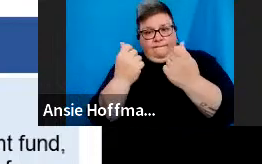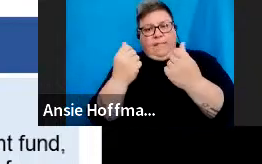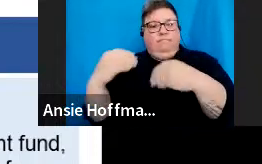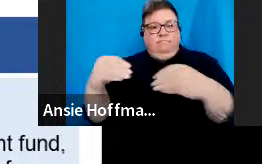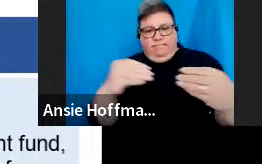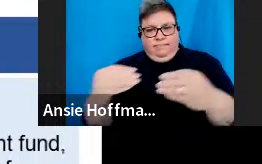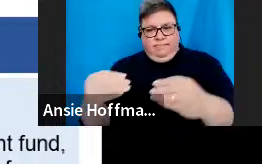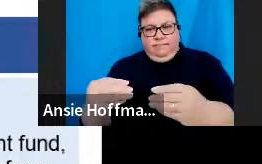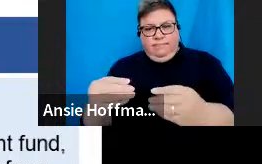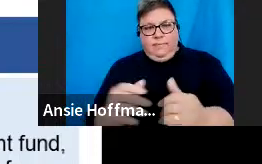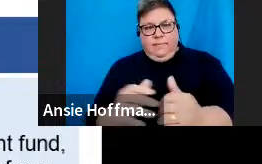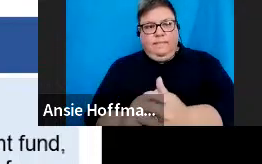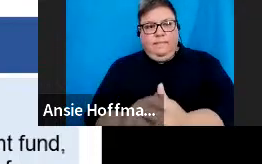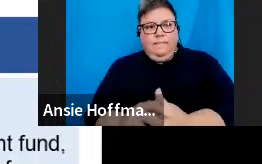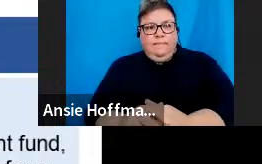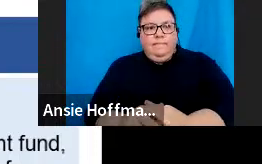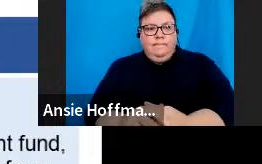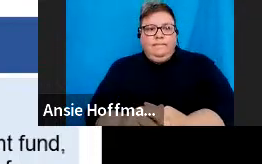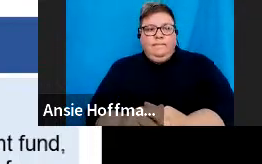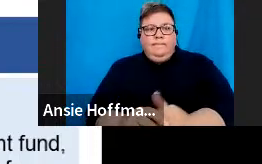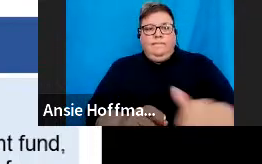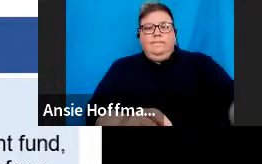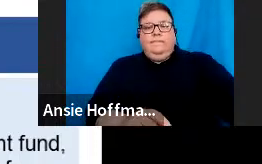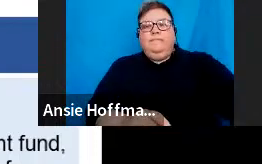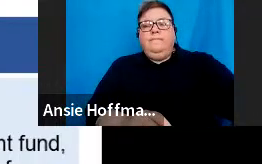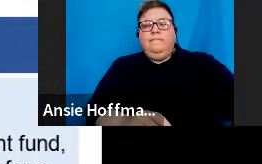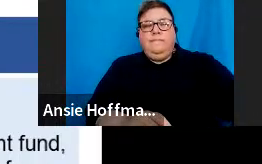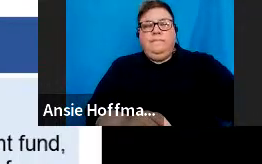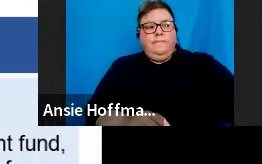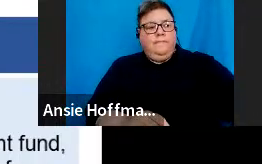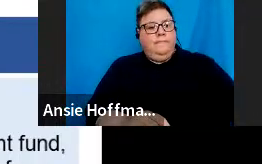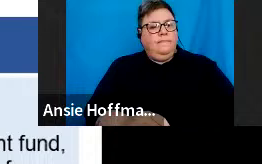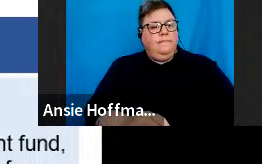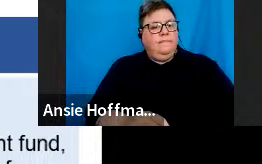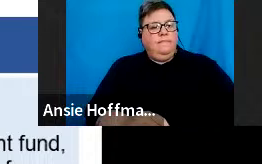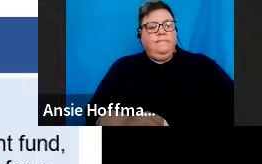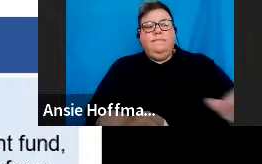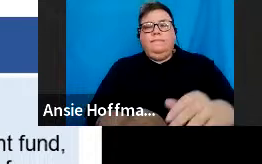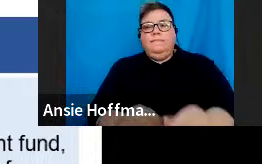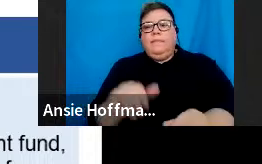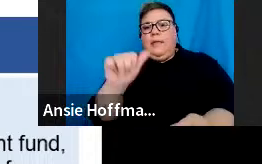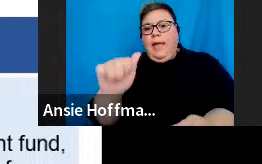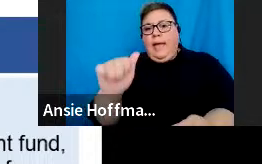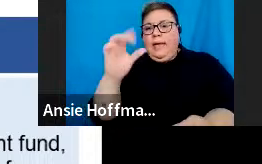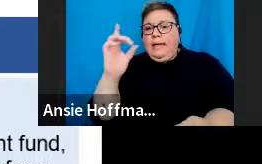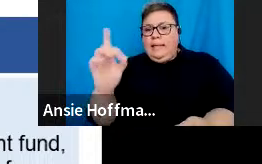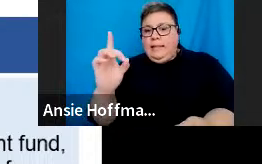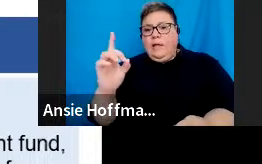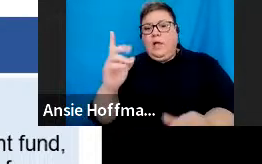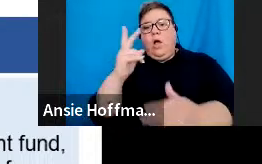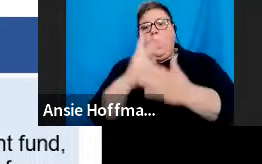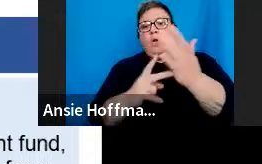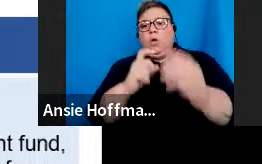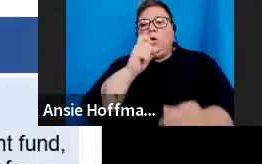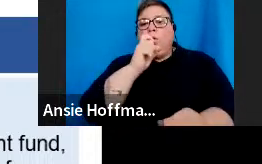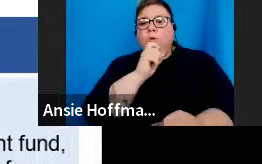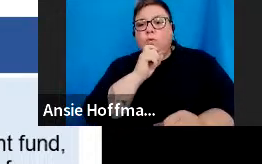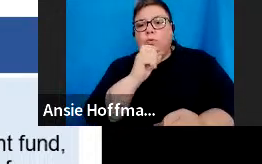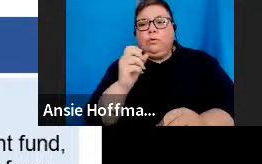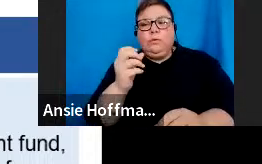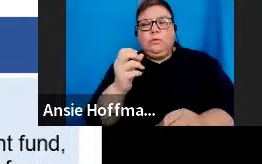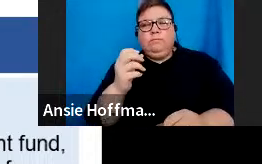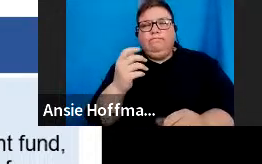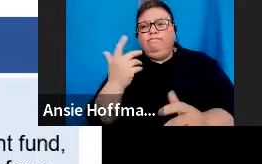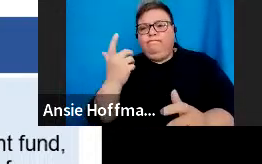Right, carrying on with the form or continued with the form A and D, the form A and D may only be used for certain lump sums paid